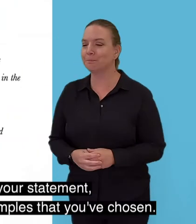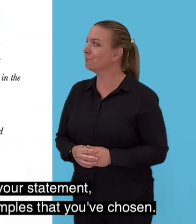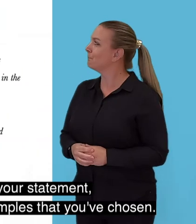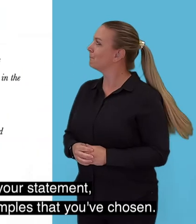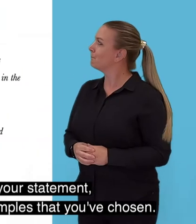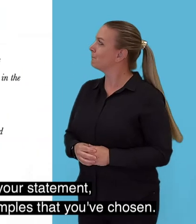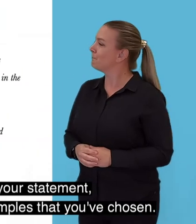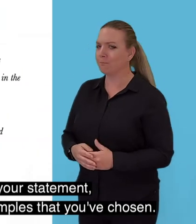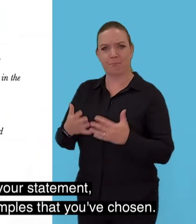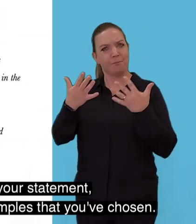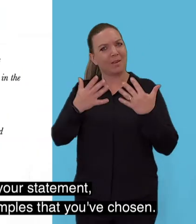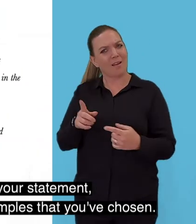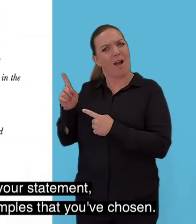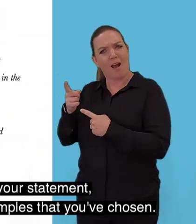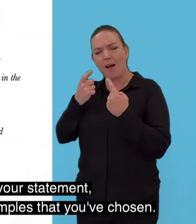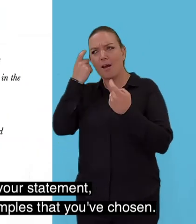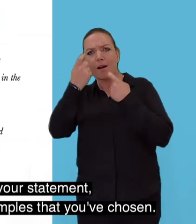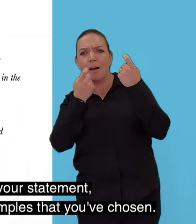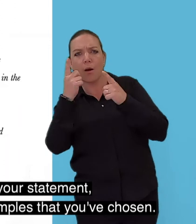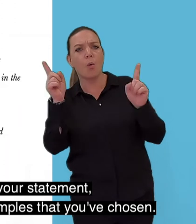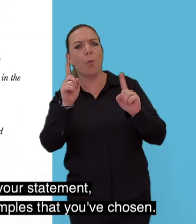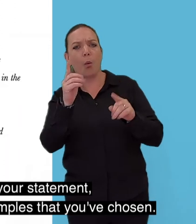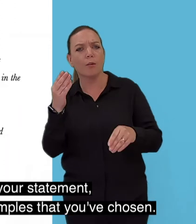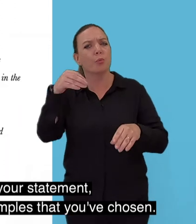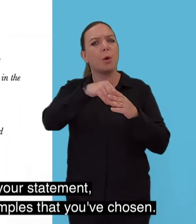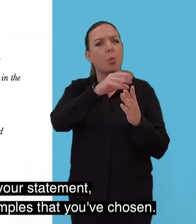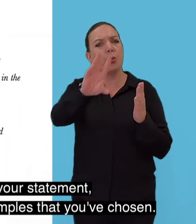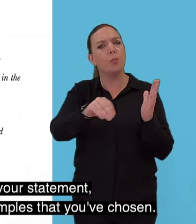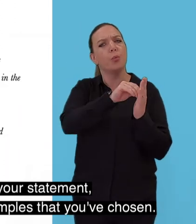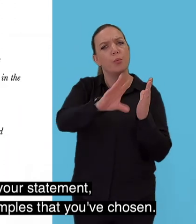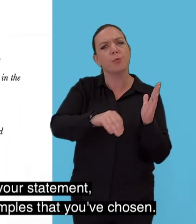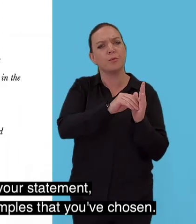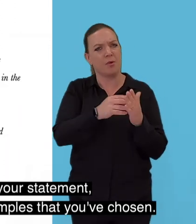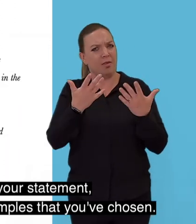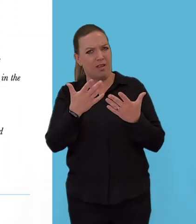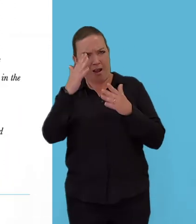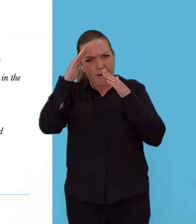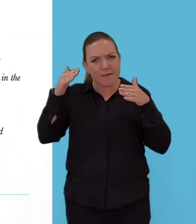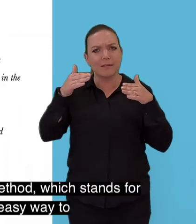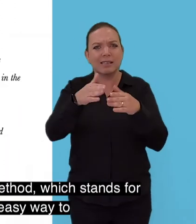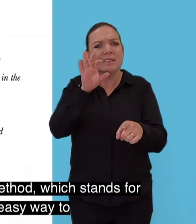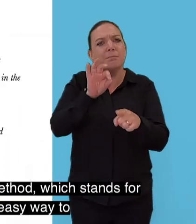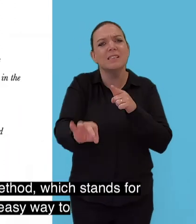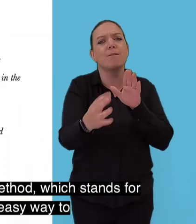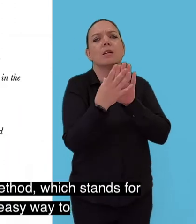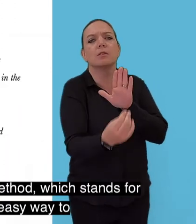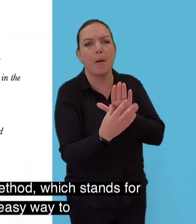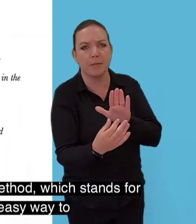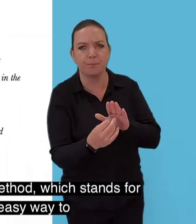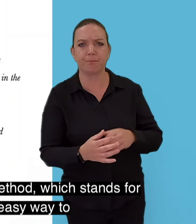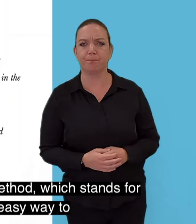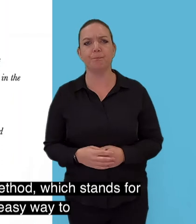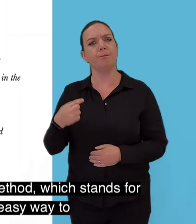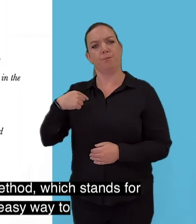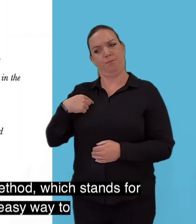Now we've thought about what to include in your statement it's time to focus on how to write about the specific examples that you've chosen. We usually